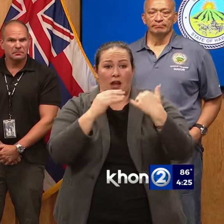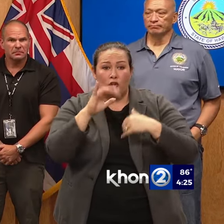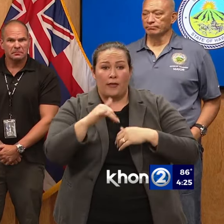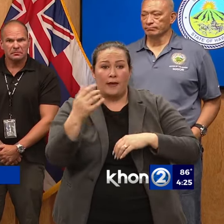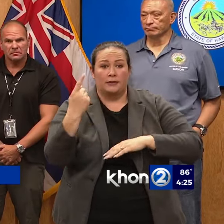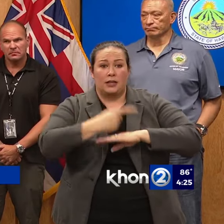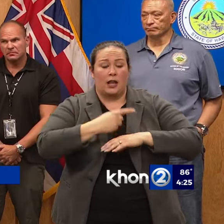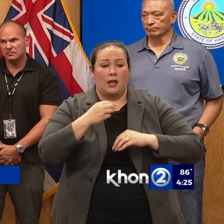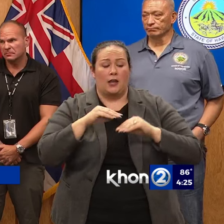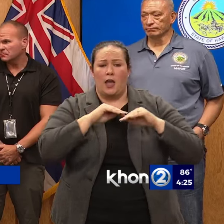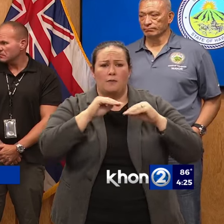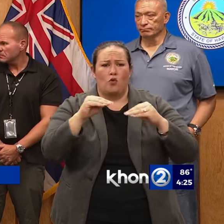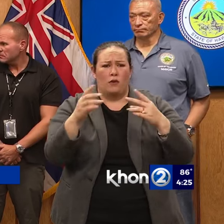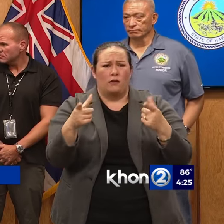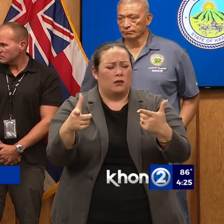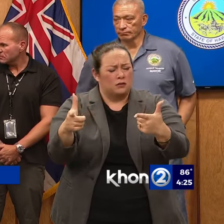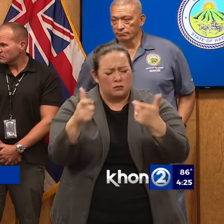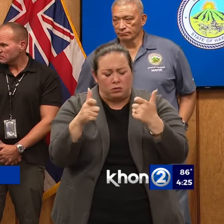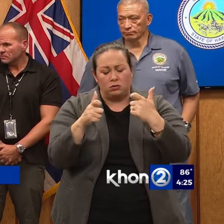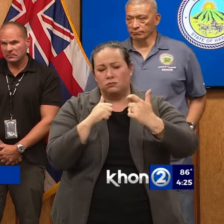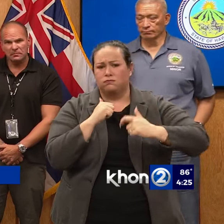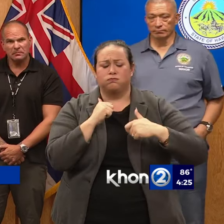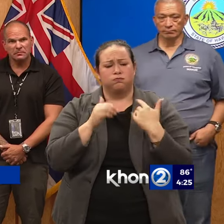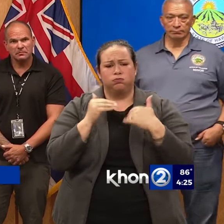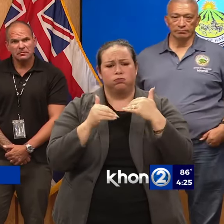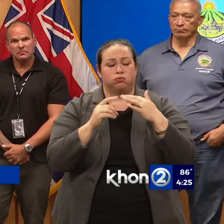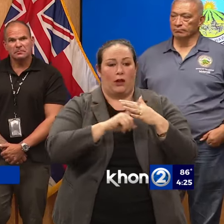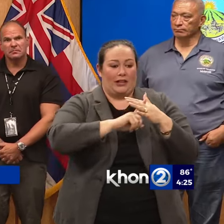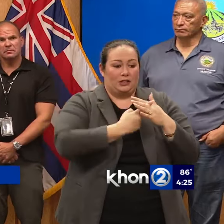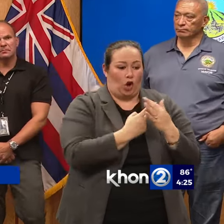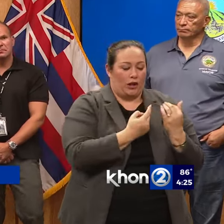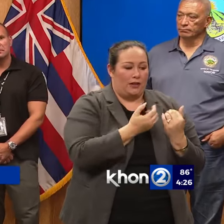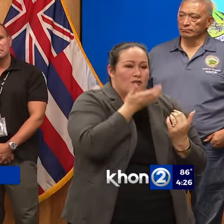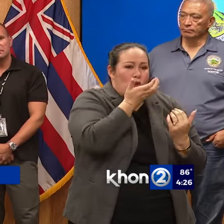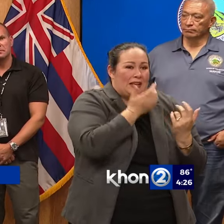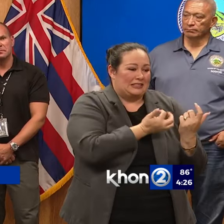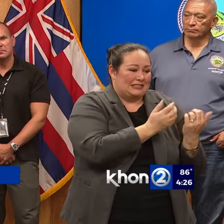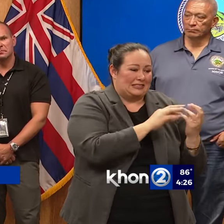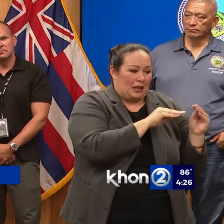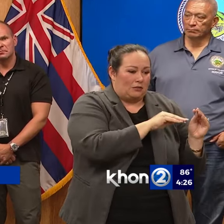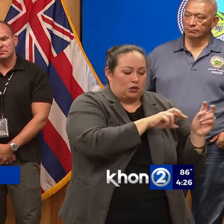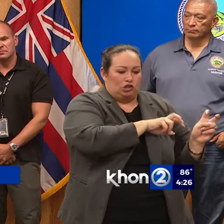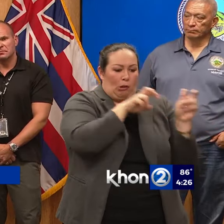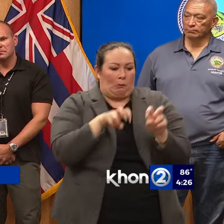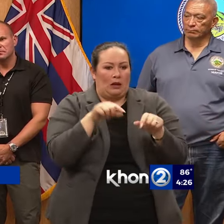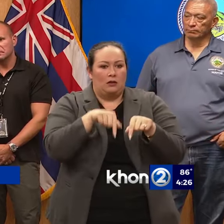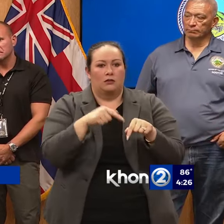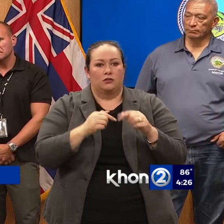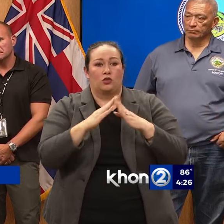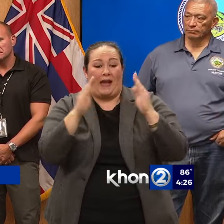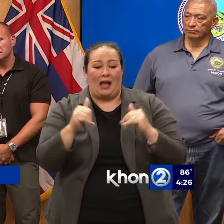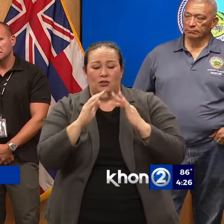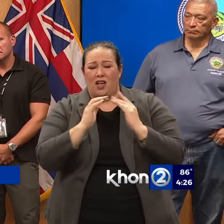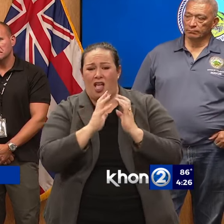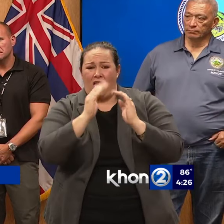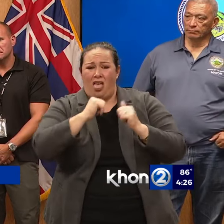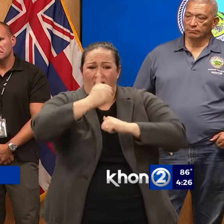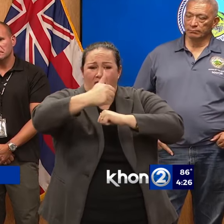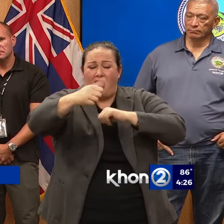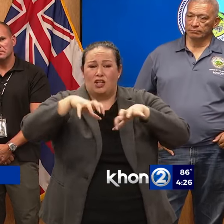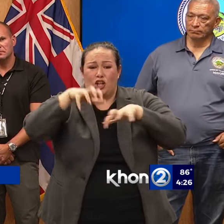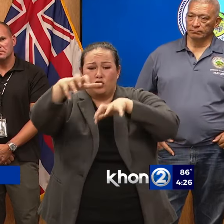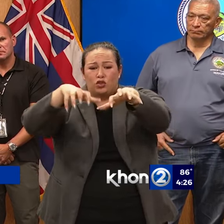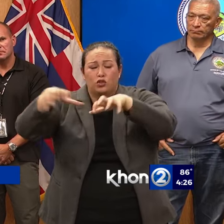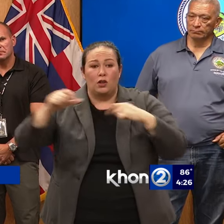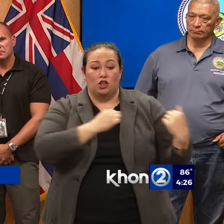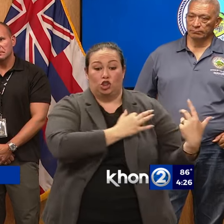that day moved so quickly that from where it started in the brush to where it moved into the neighborhood, communications back to those